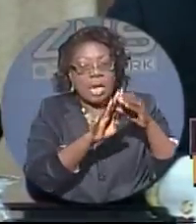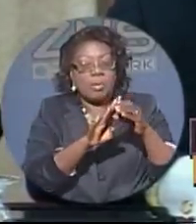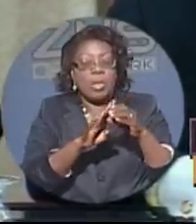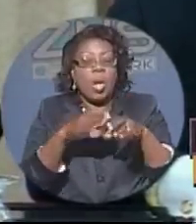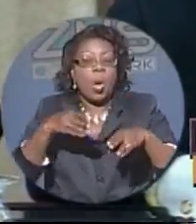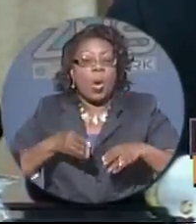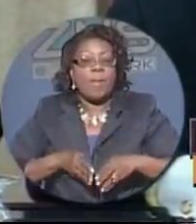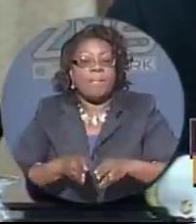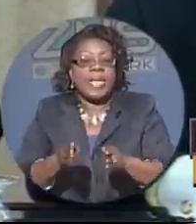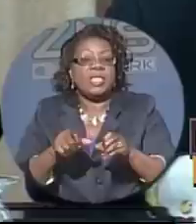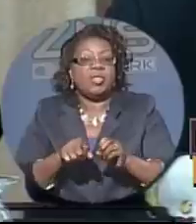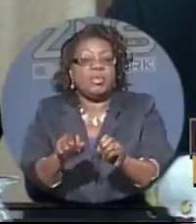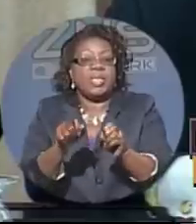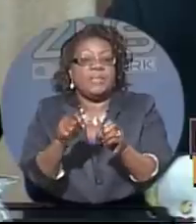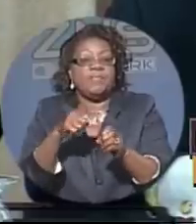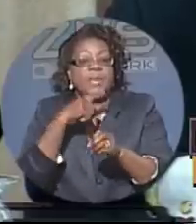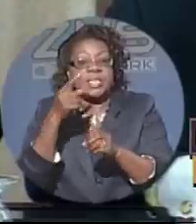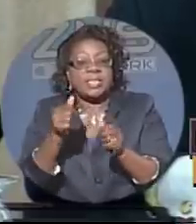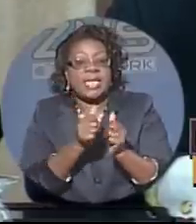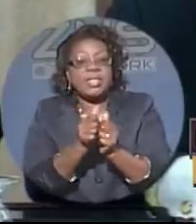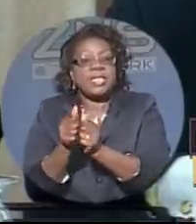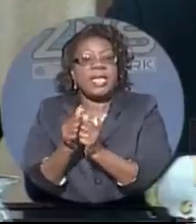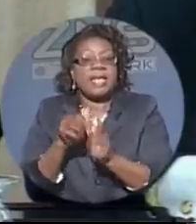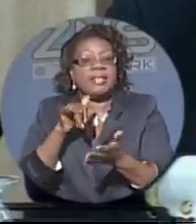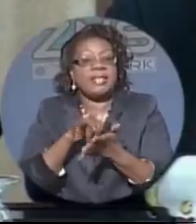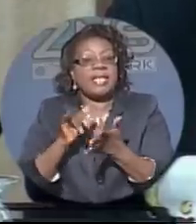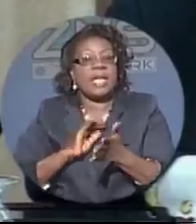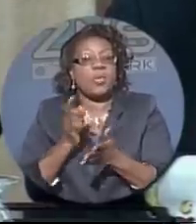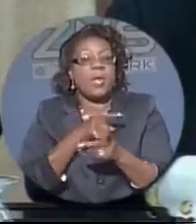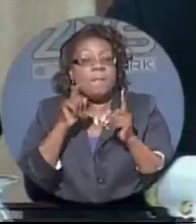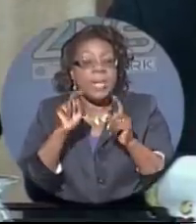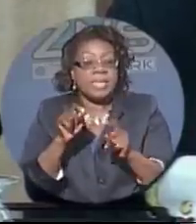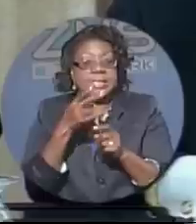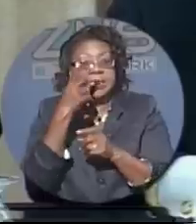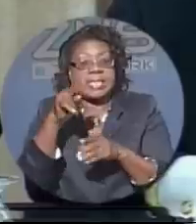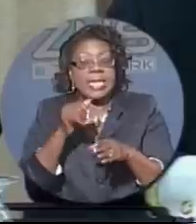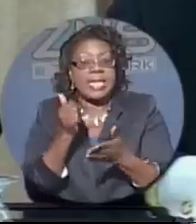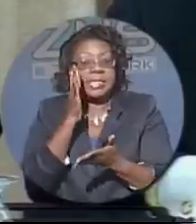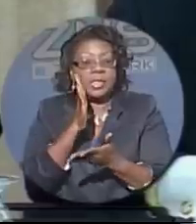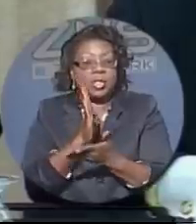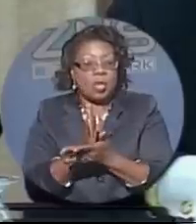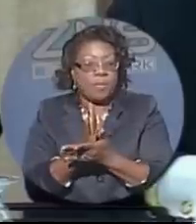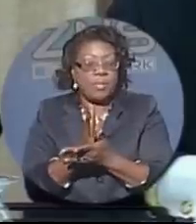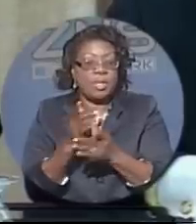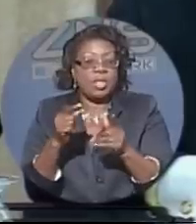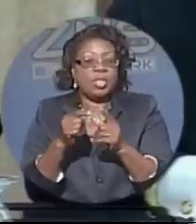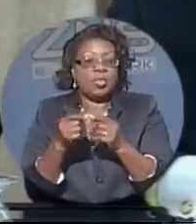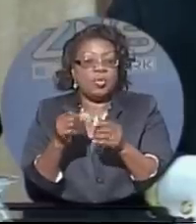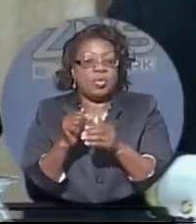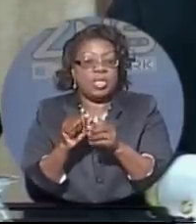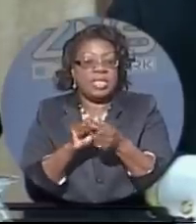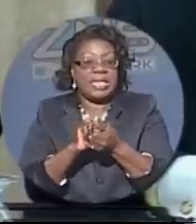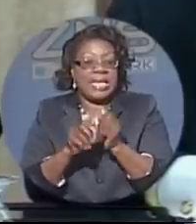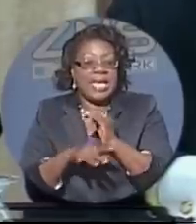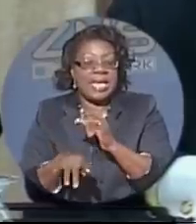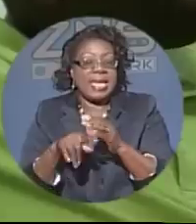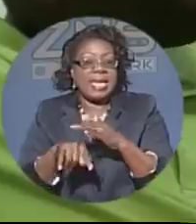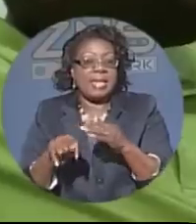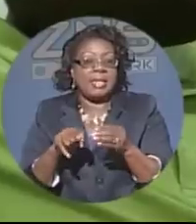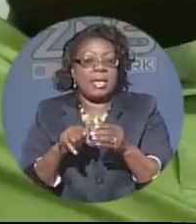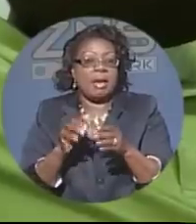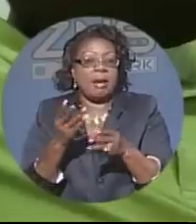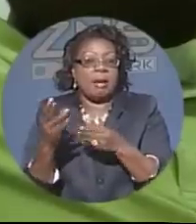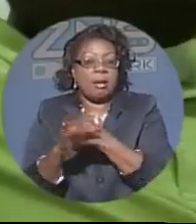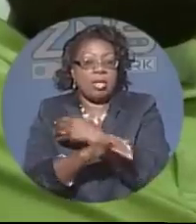declaring together that we must see a stop to the decay of our moral fabric in our country.